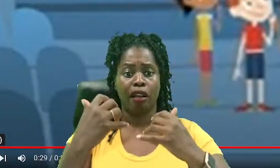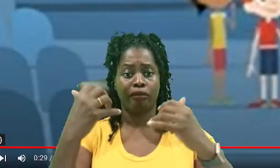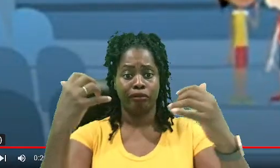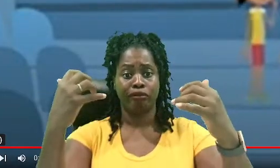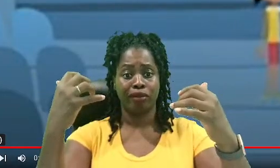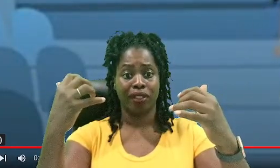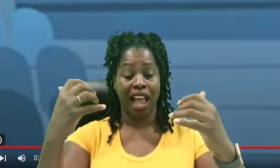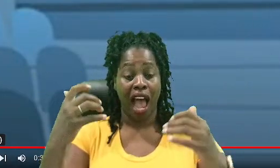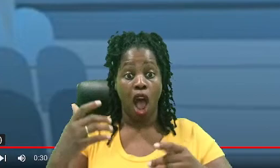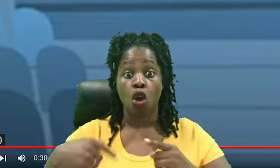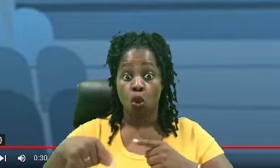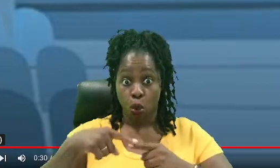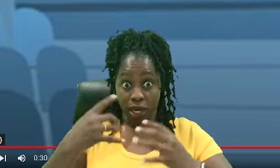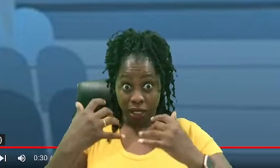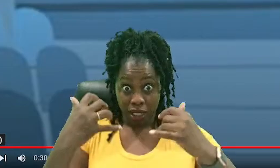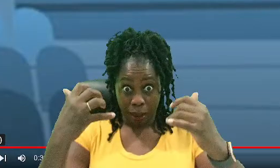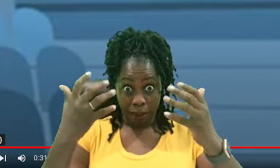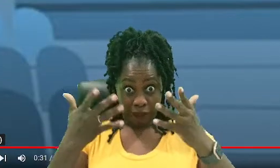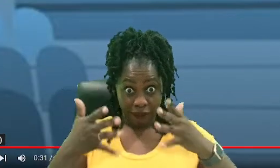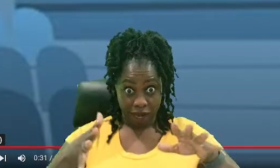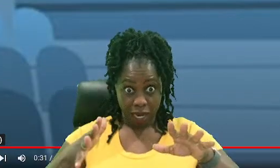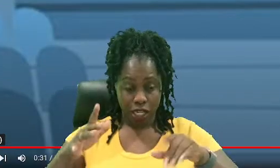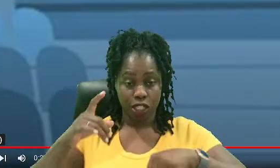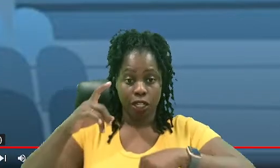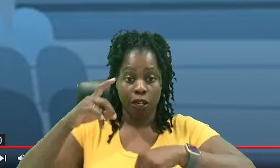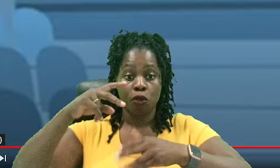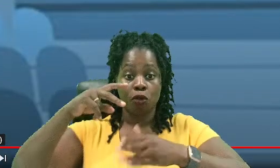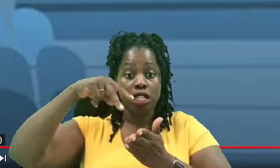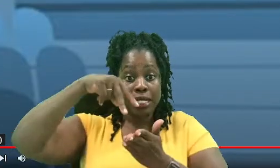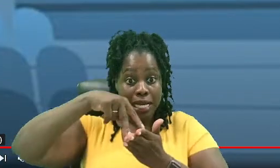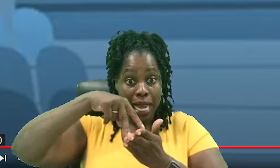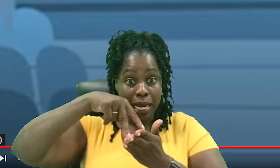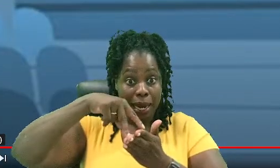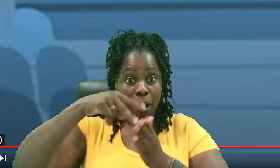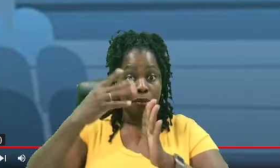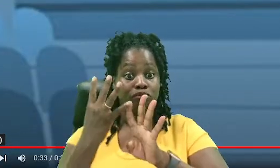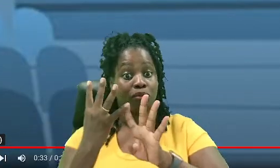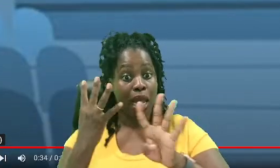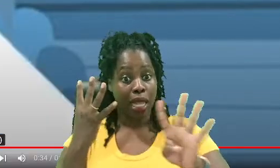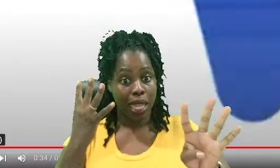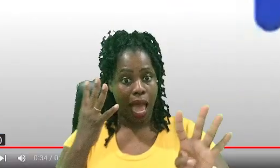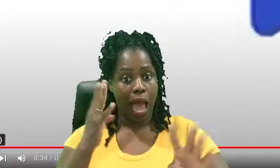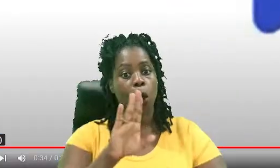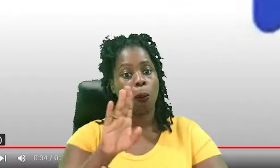When the assembly is over, we will stand up and make a line to go back to our class.